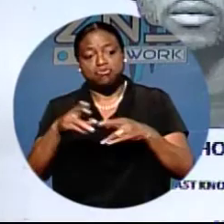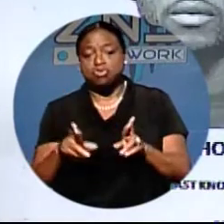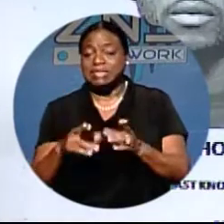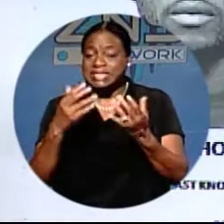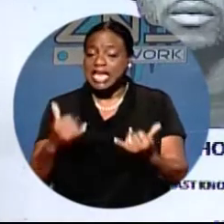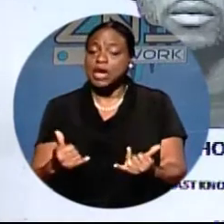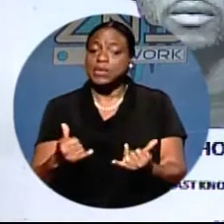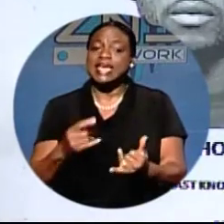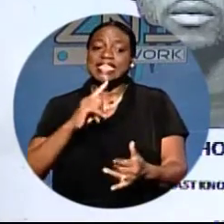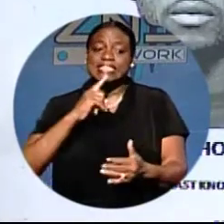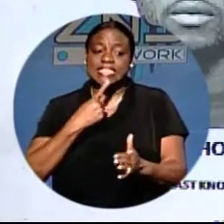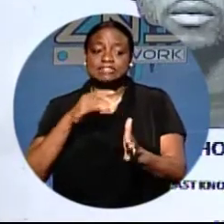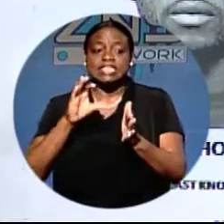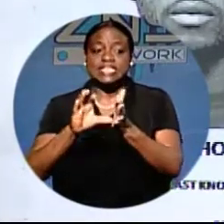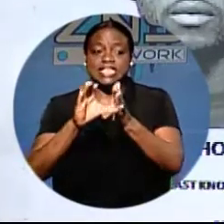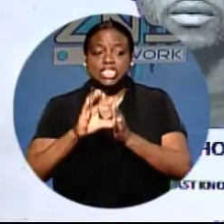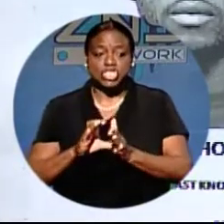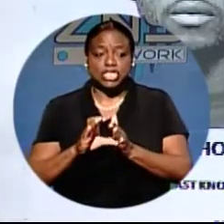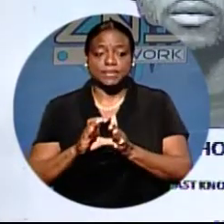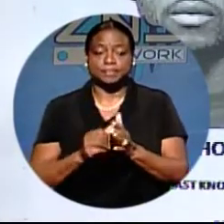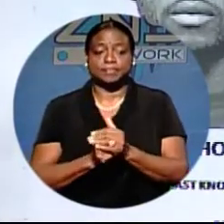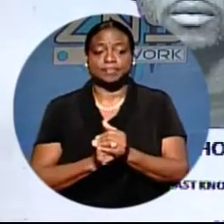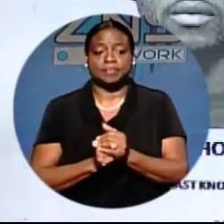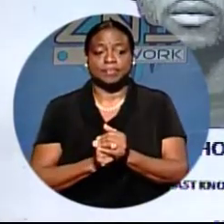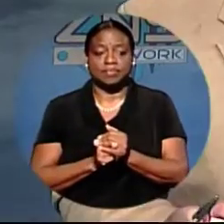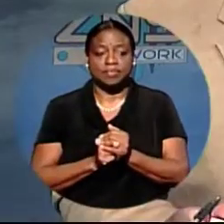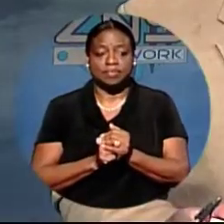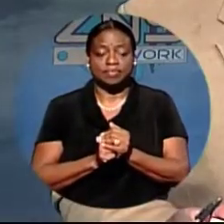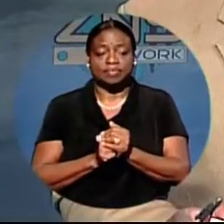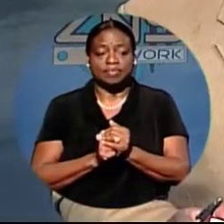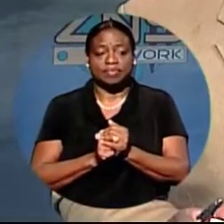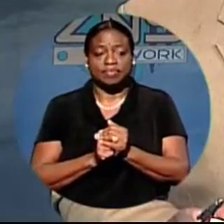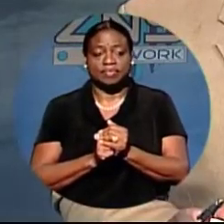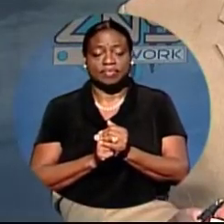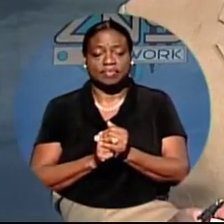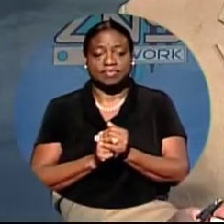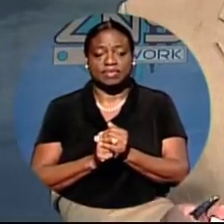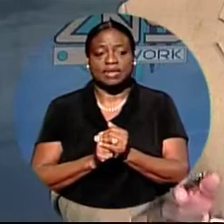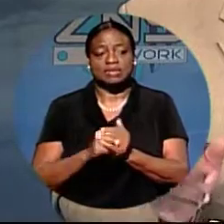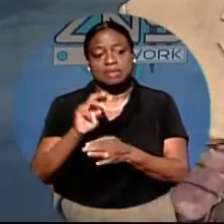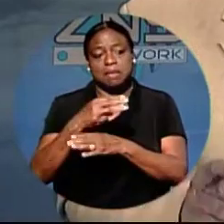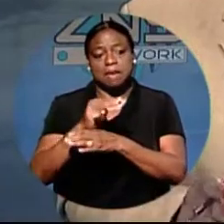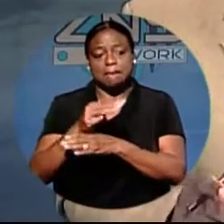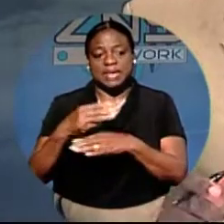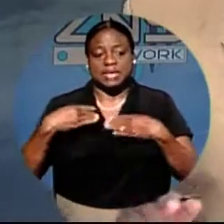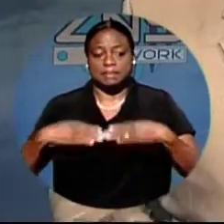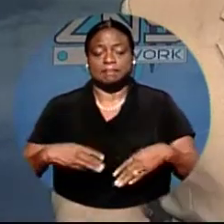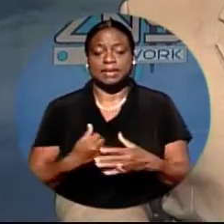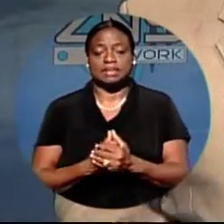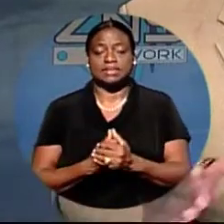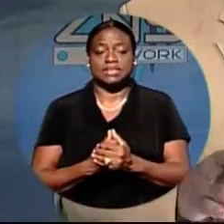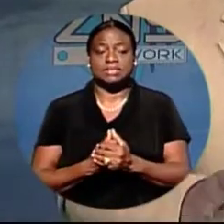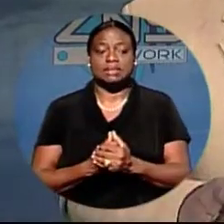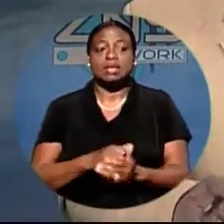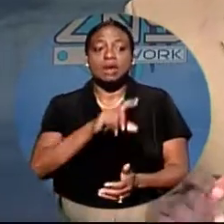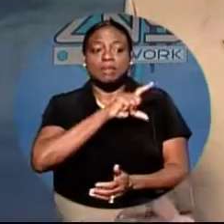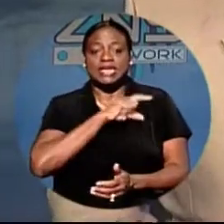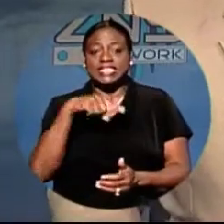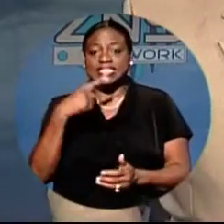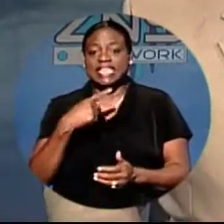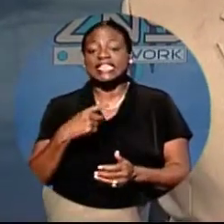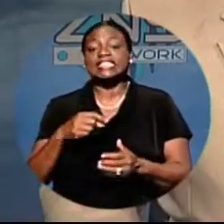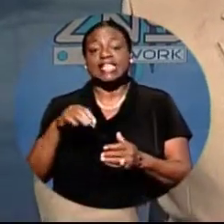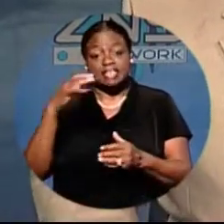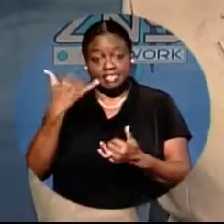condition. Thompson is 36 years of age, dark brown, and about 5 feet 8 inches, and medium build. Now, police have just informed us that he's now